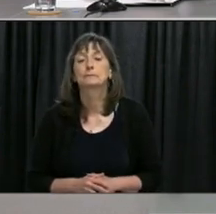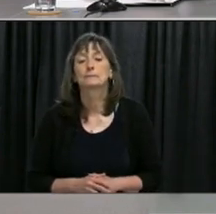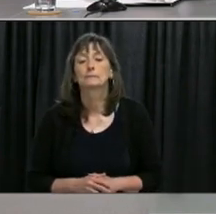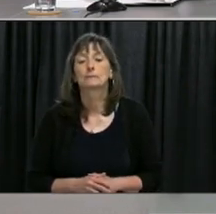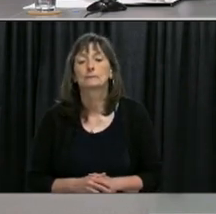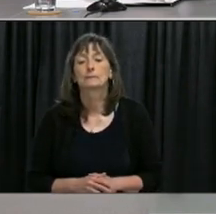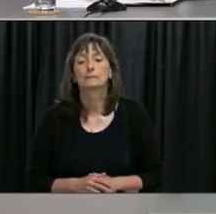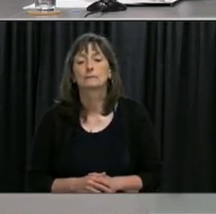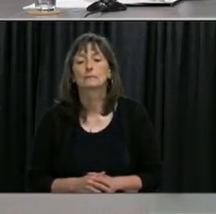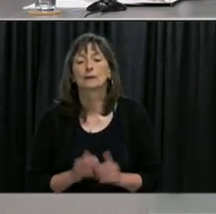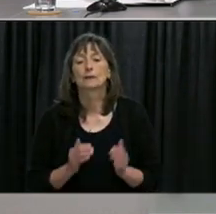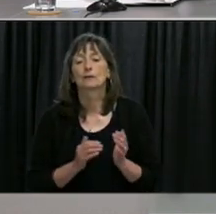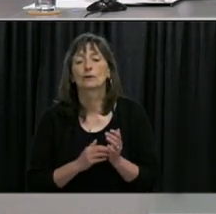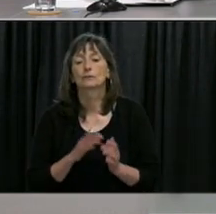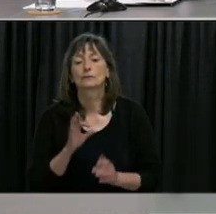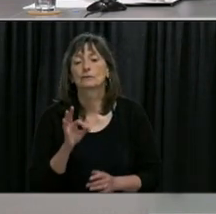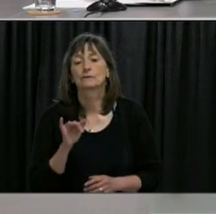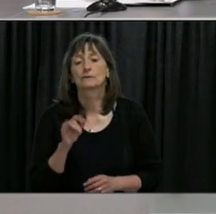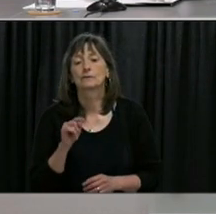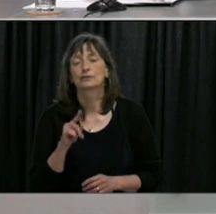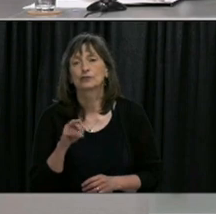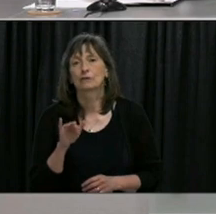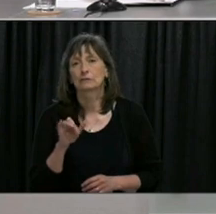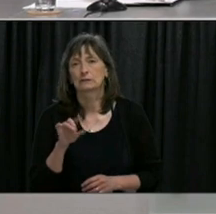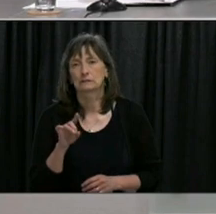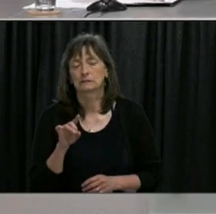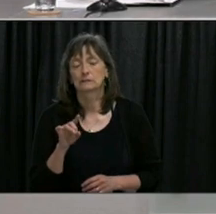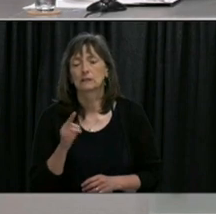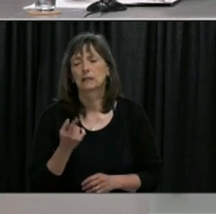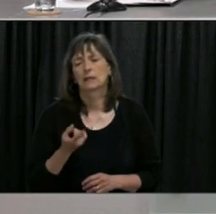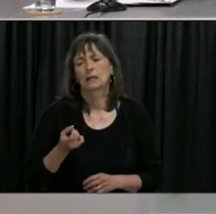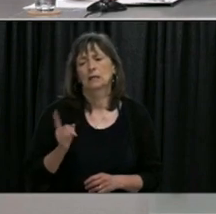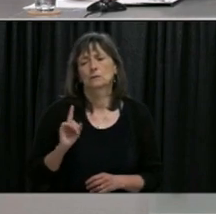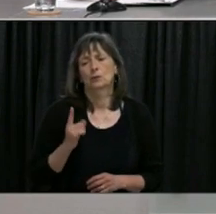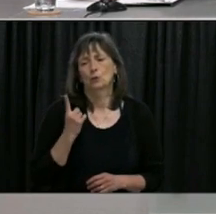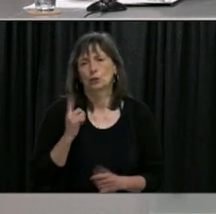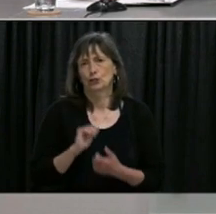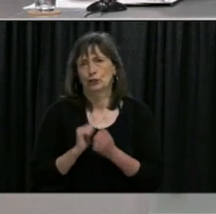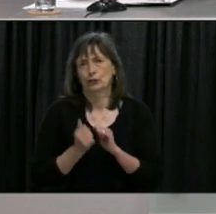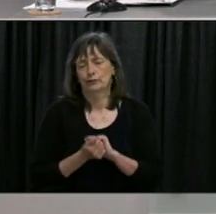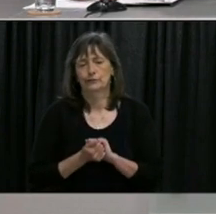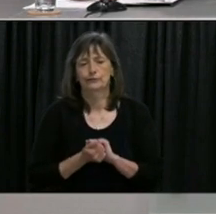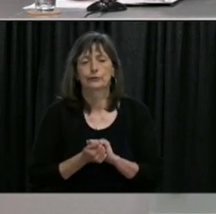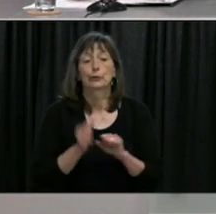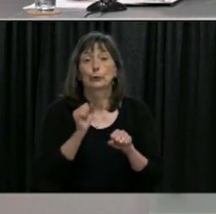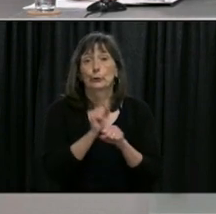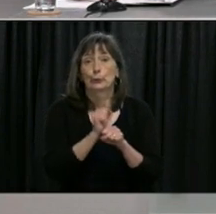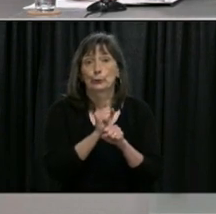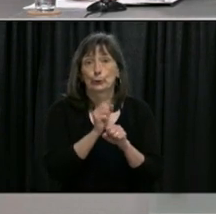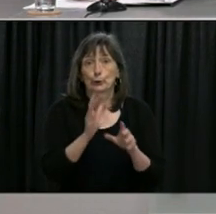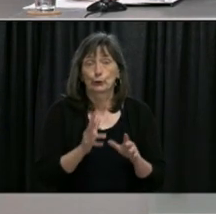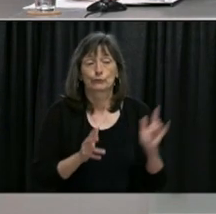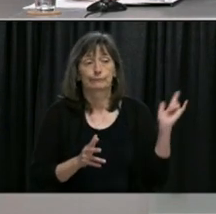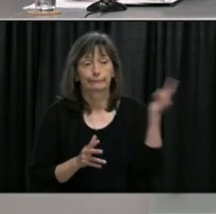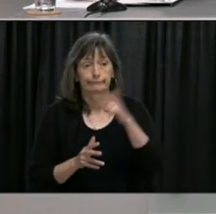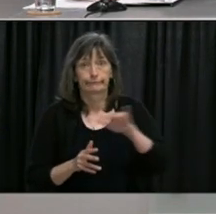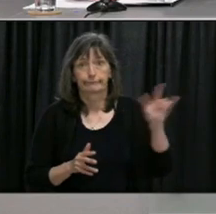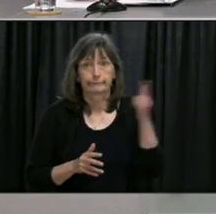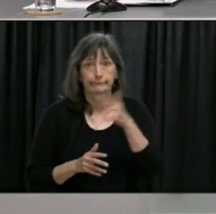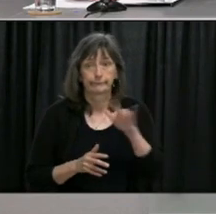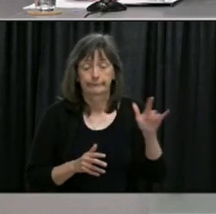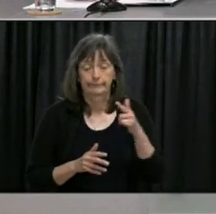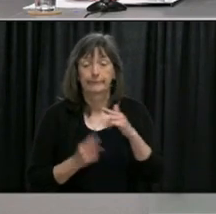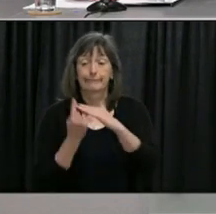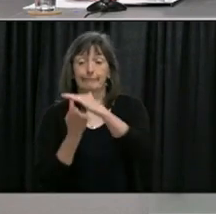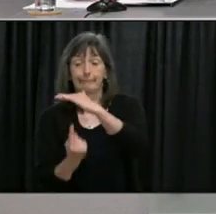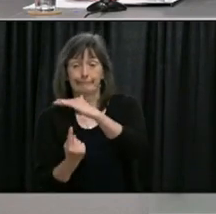Dr. Fitzgerald I want to ask about one of the changes you made last week for workers who are flying back and forth when they're under isolation they can go for a walk